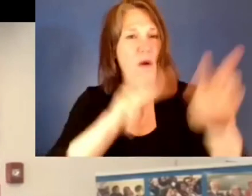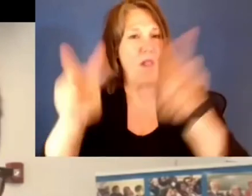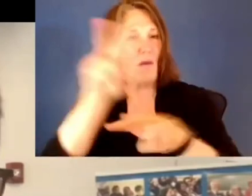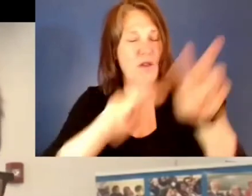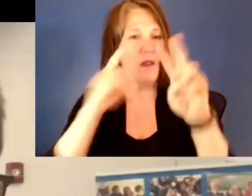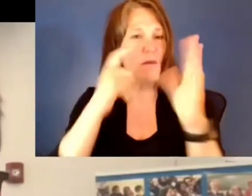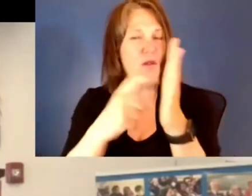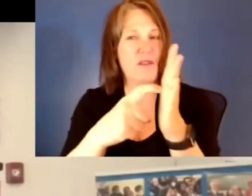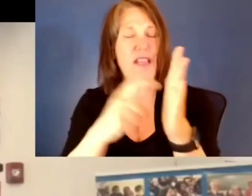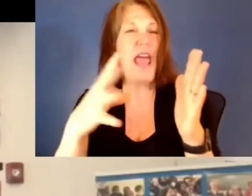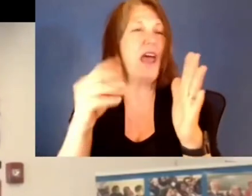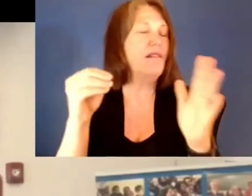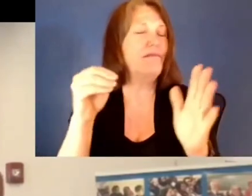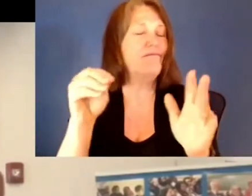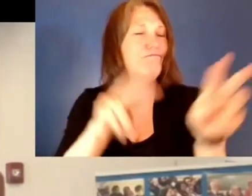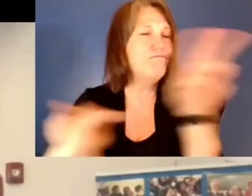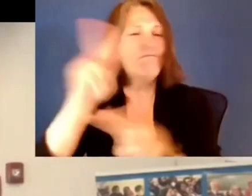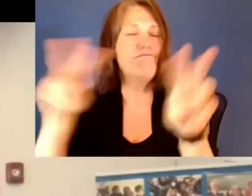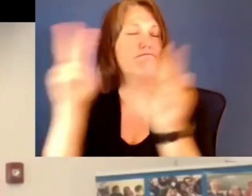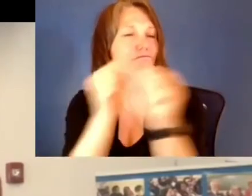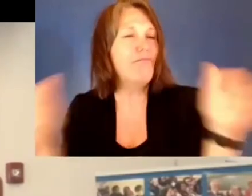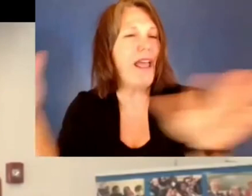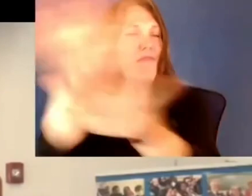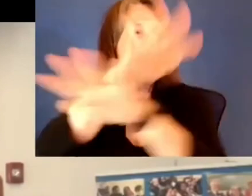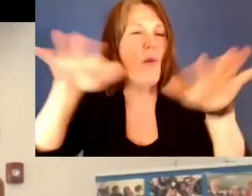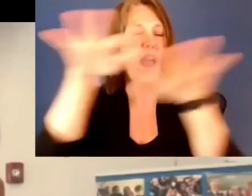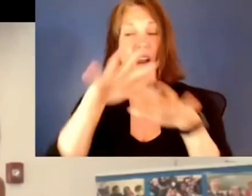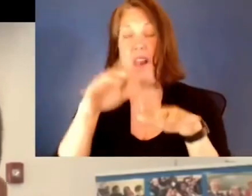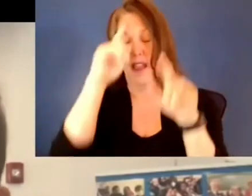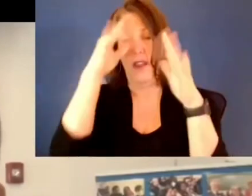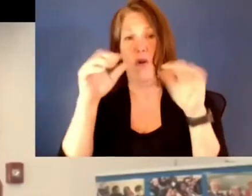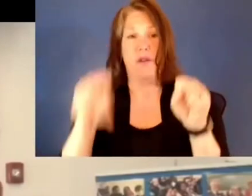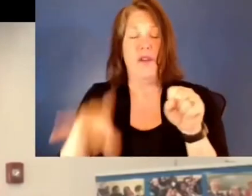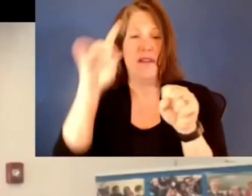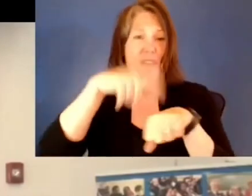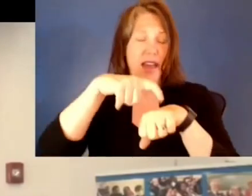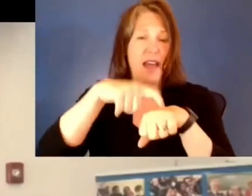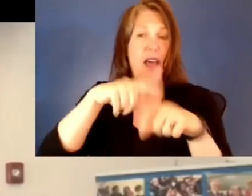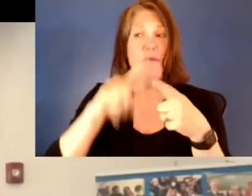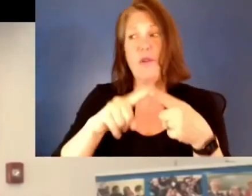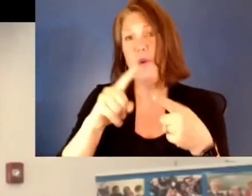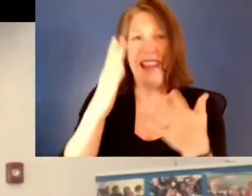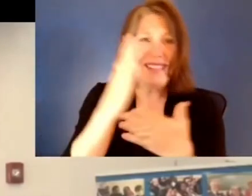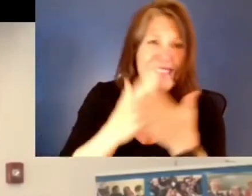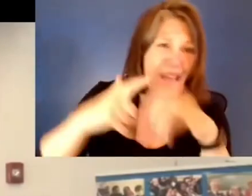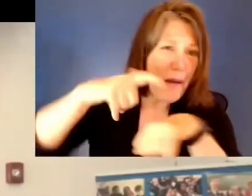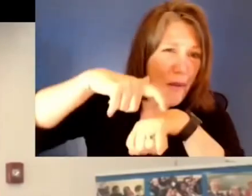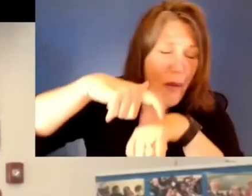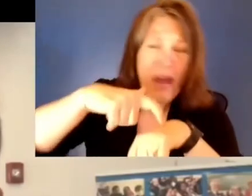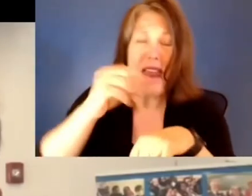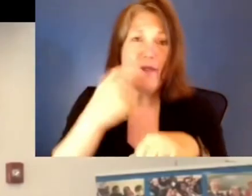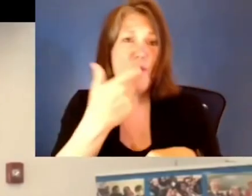And I hope you can find time to join at some moment and to watch those opening words.